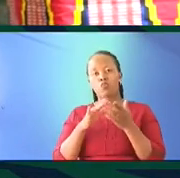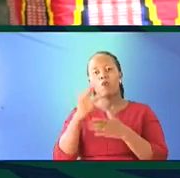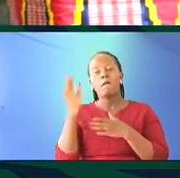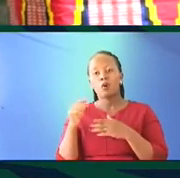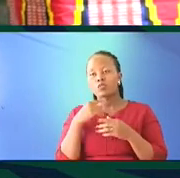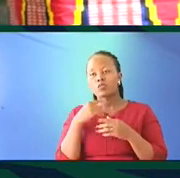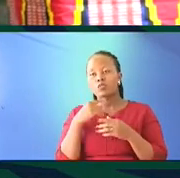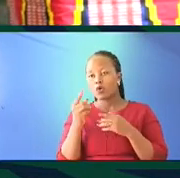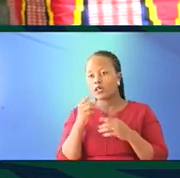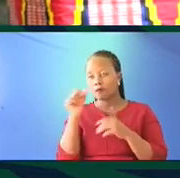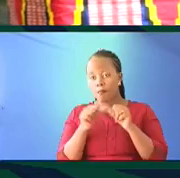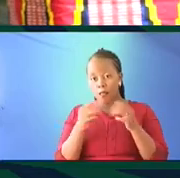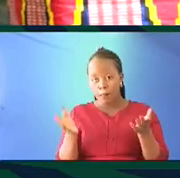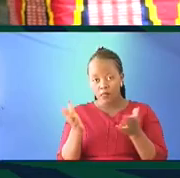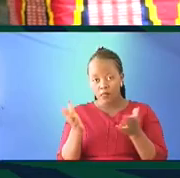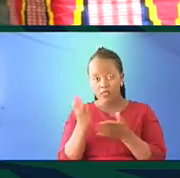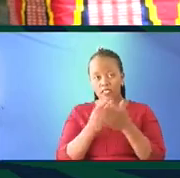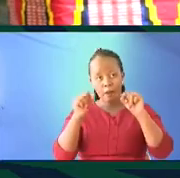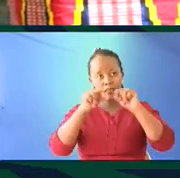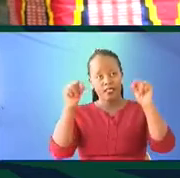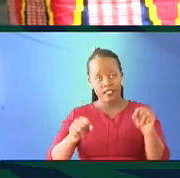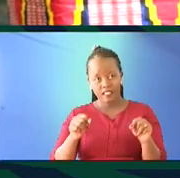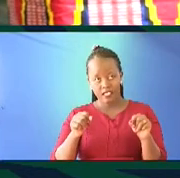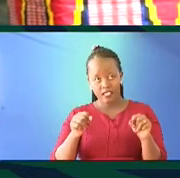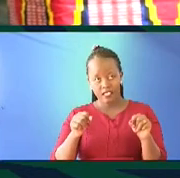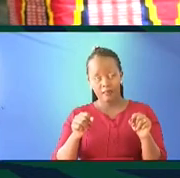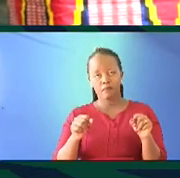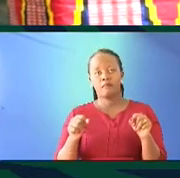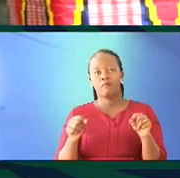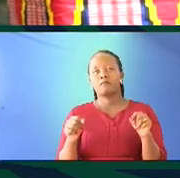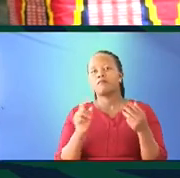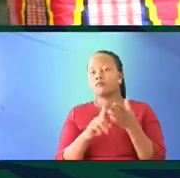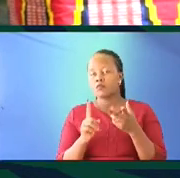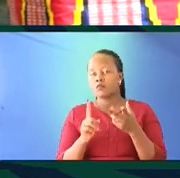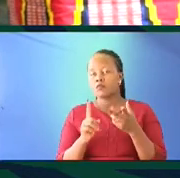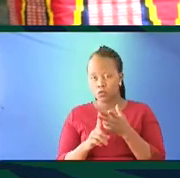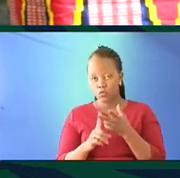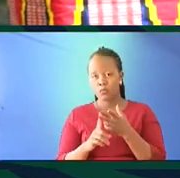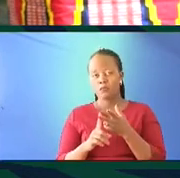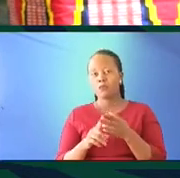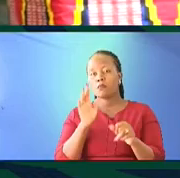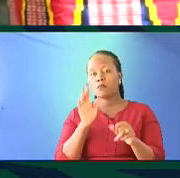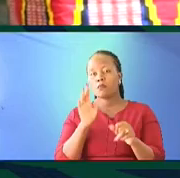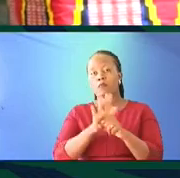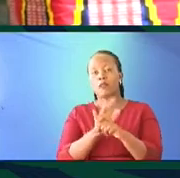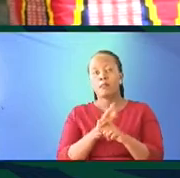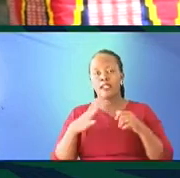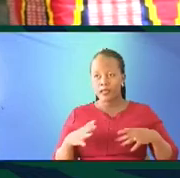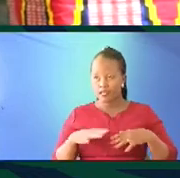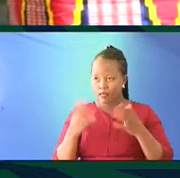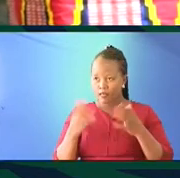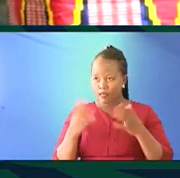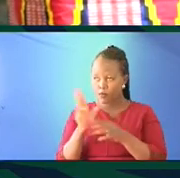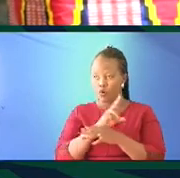Now, we are talking about indigenous systems, and that's my next and probably last point. That the vast majority of us actually